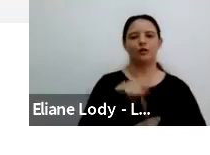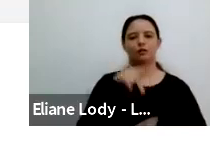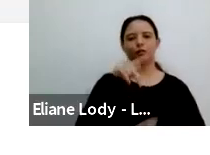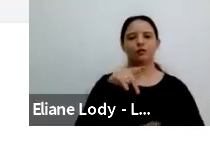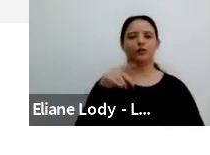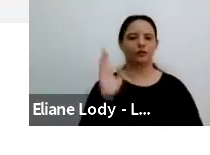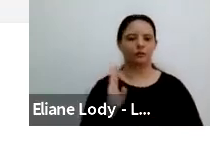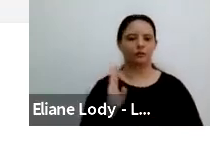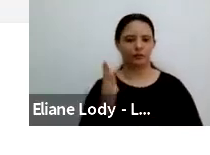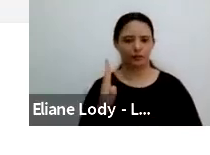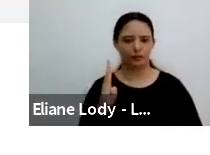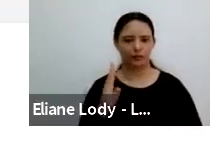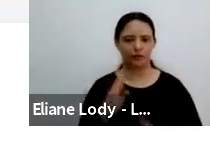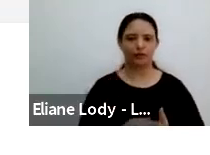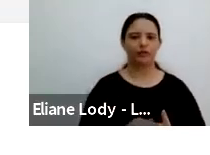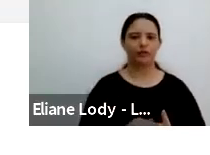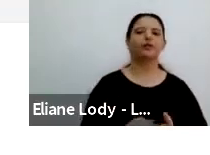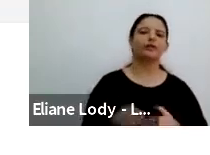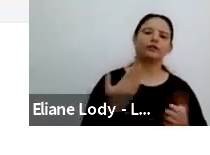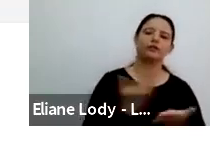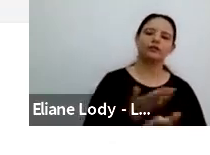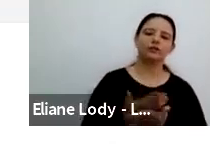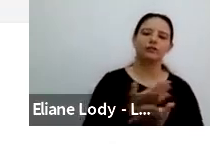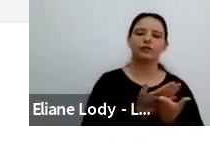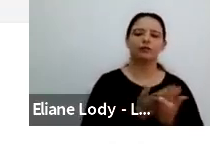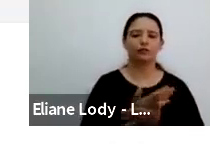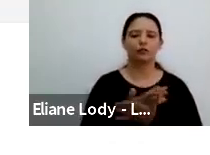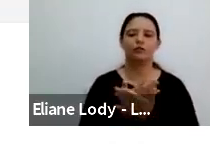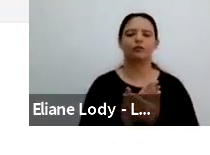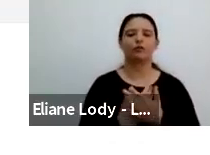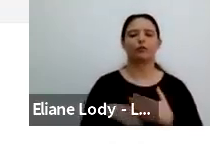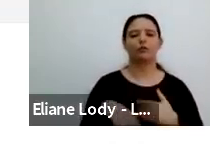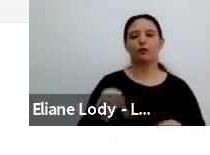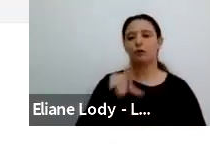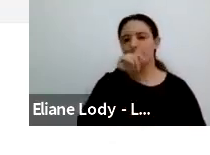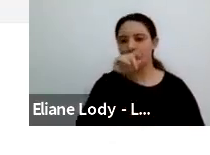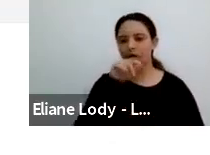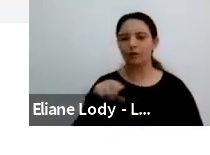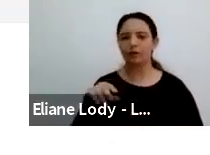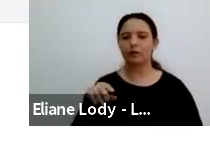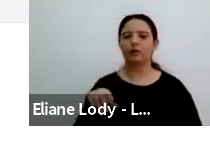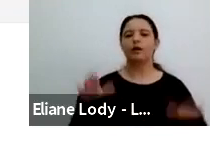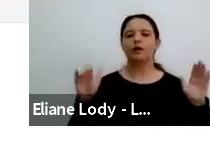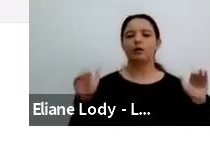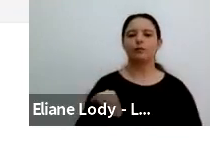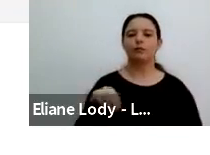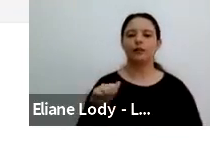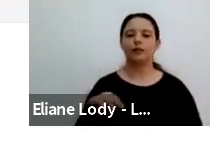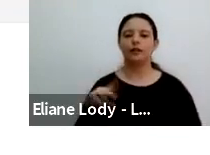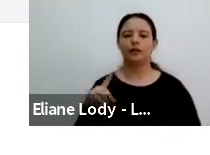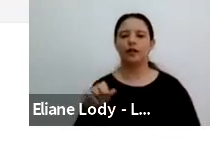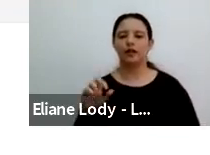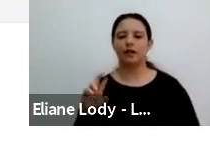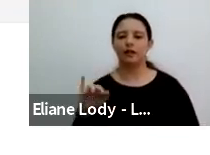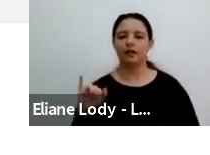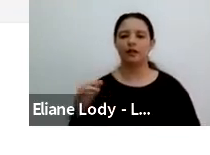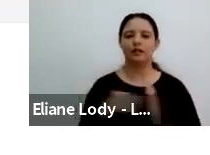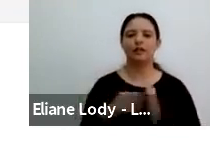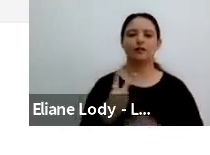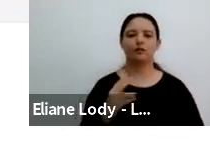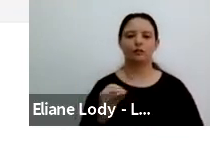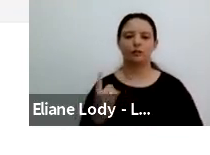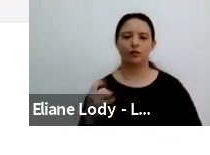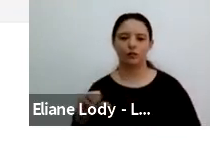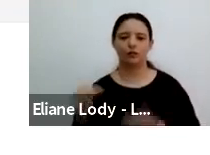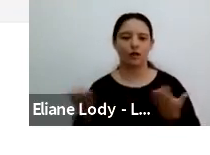zebra finches in 2019. She's now actually a senior research associate associate associate associate psychology at